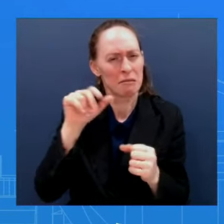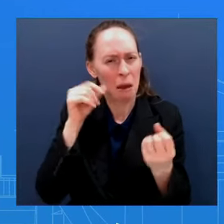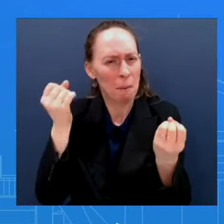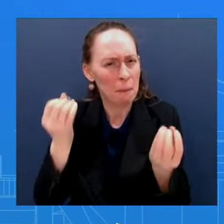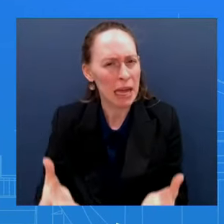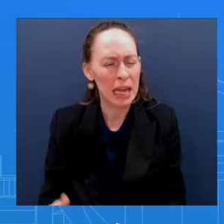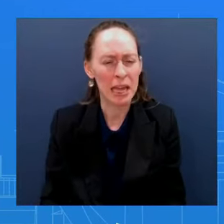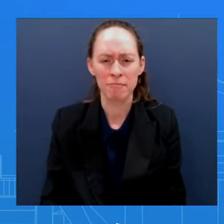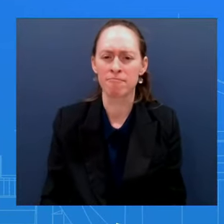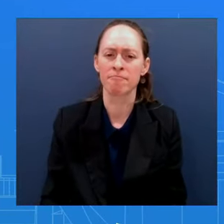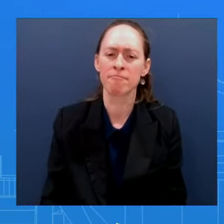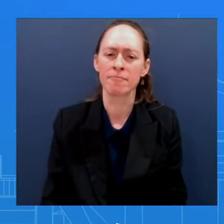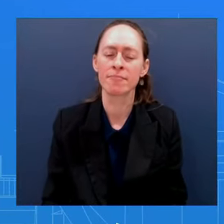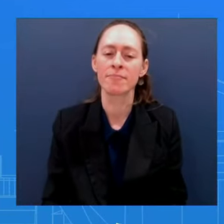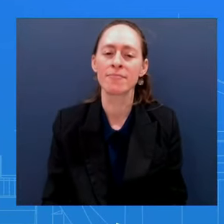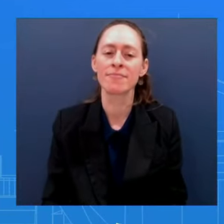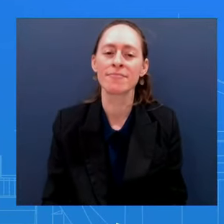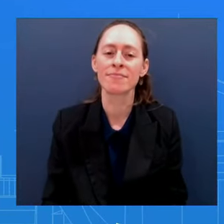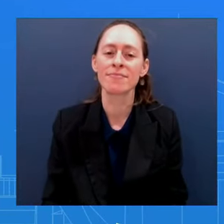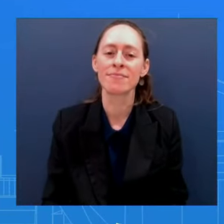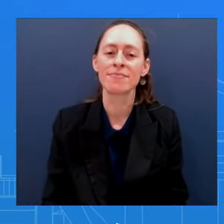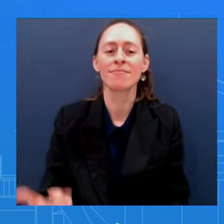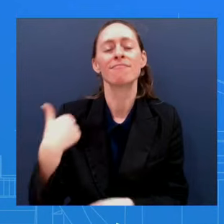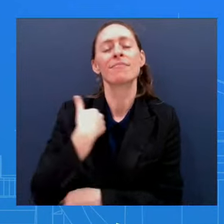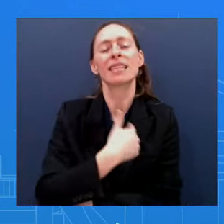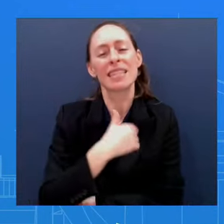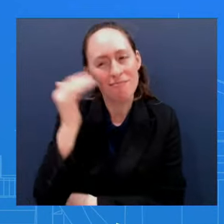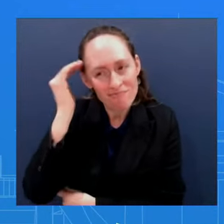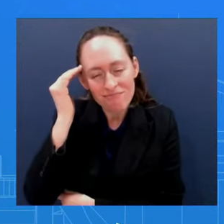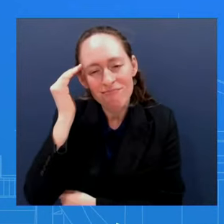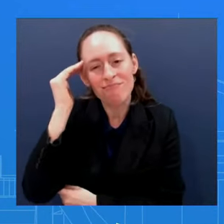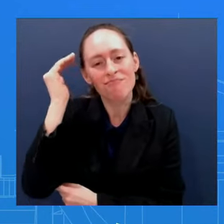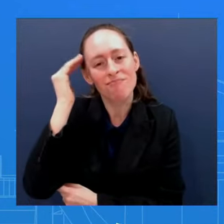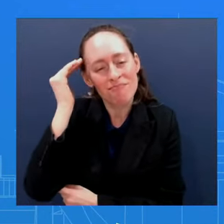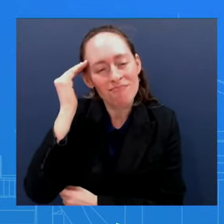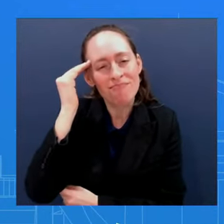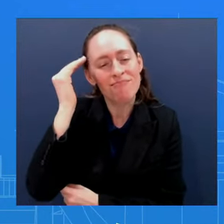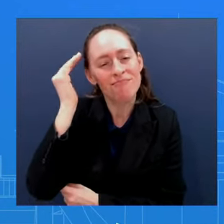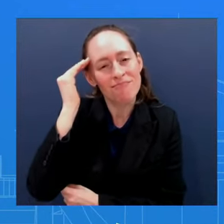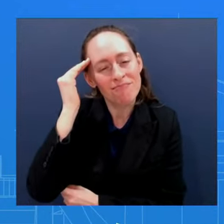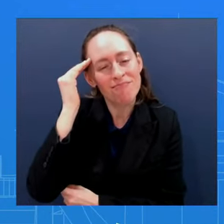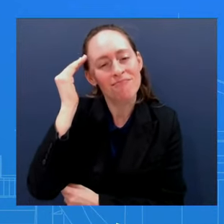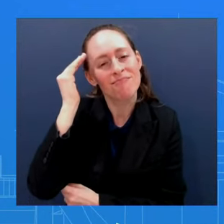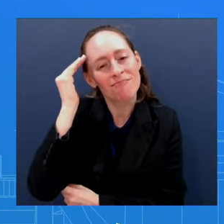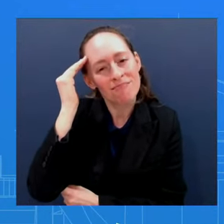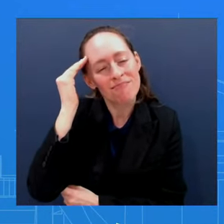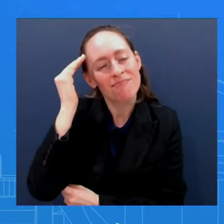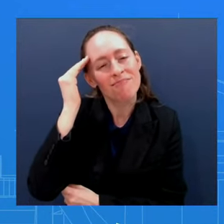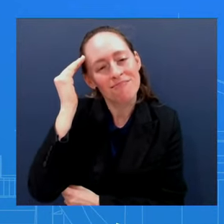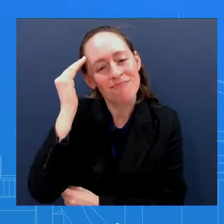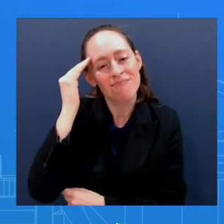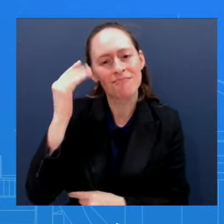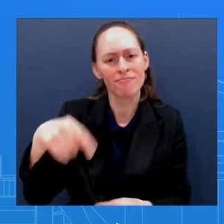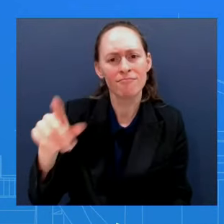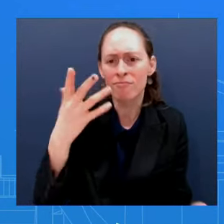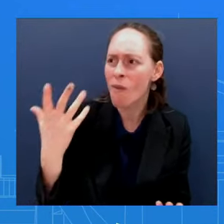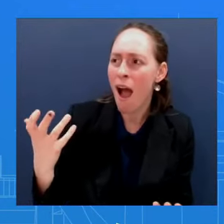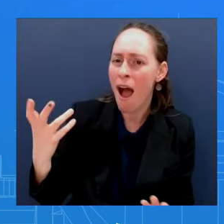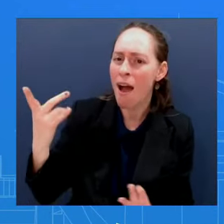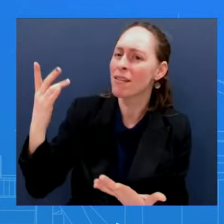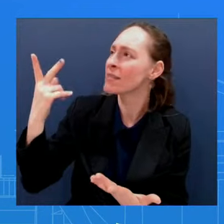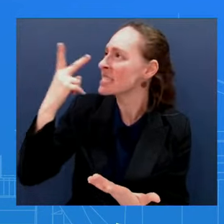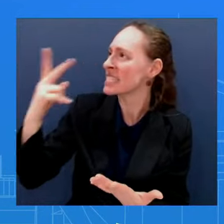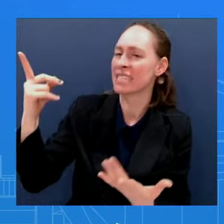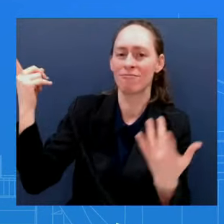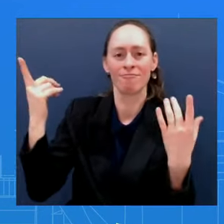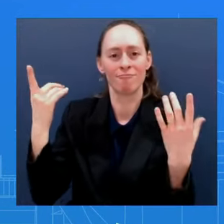So we get the importance of that and we're always going to try and find ways Obviously outside of press conferences as well, for the President to be out there And we